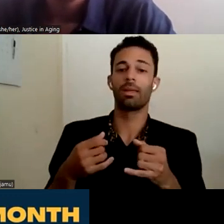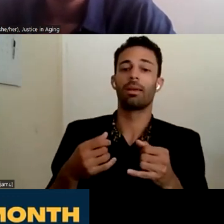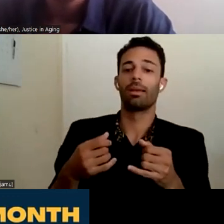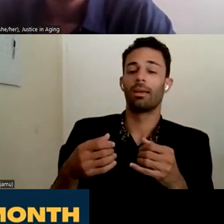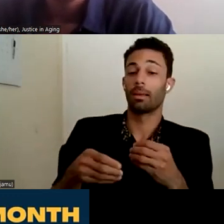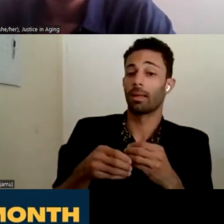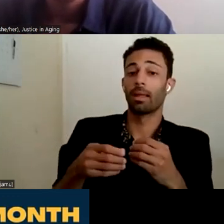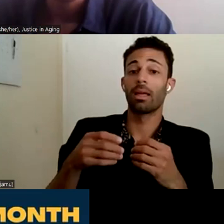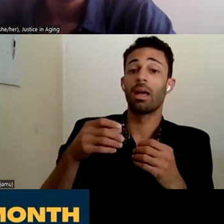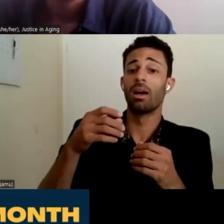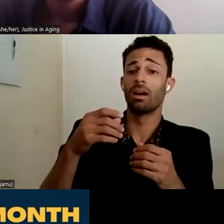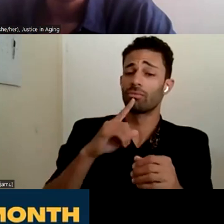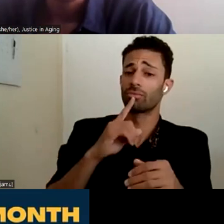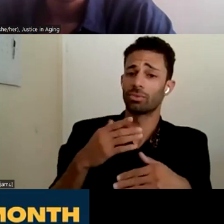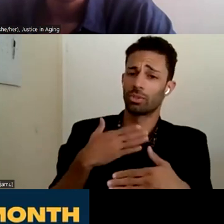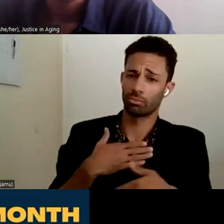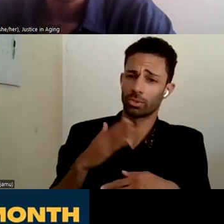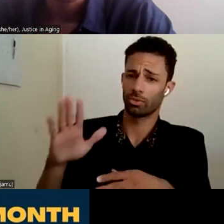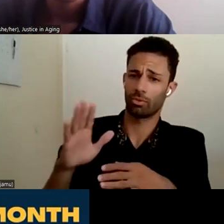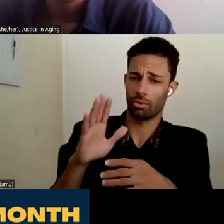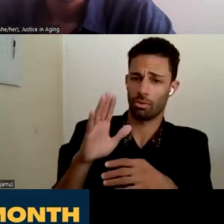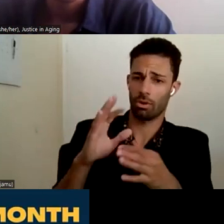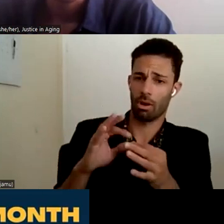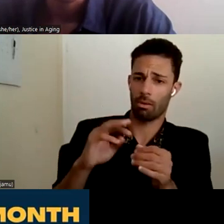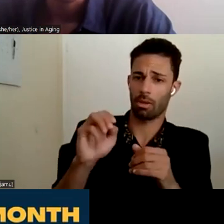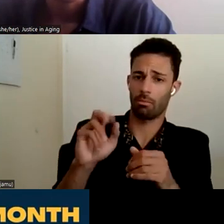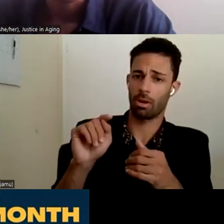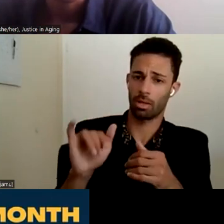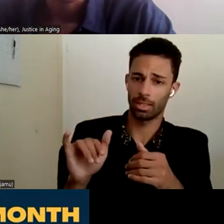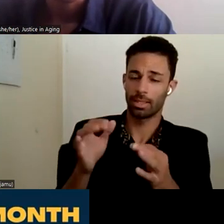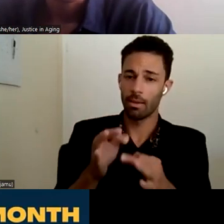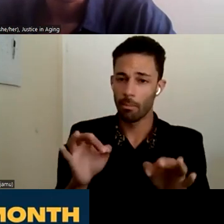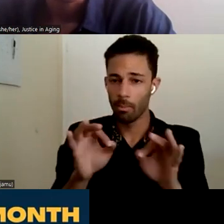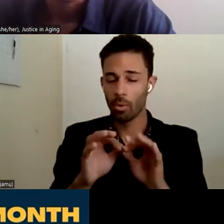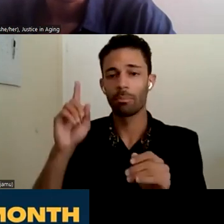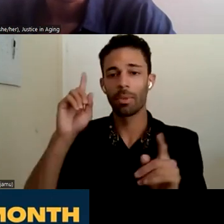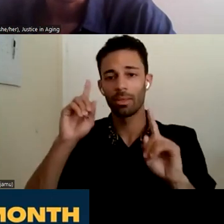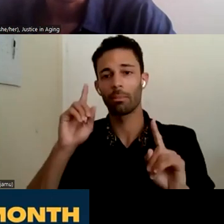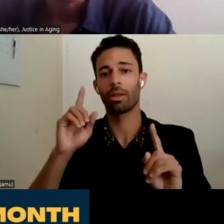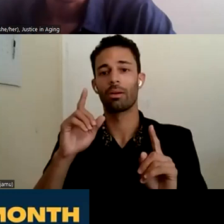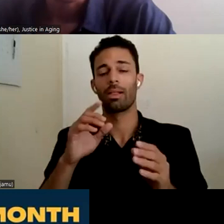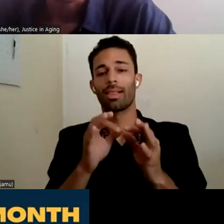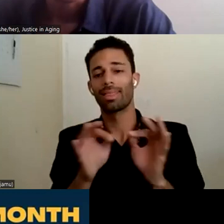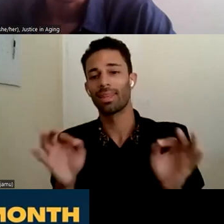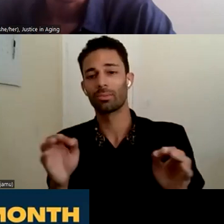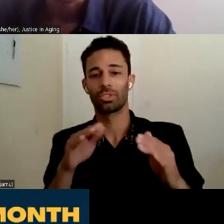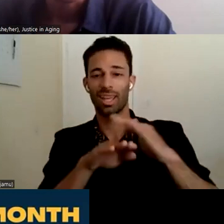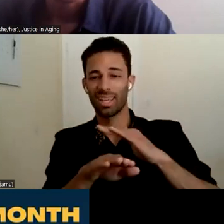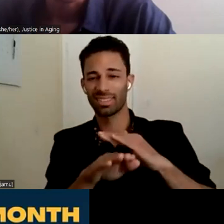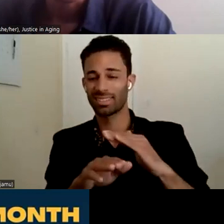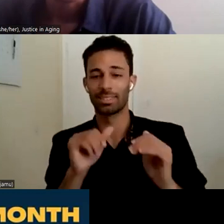I really appreciated Marty, your comment about the importance of thinking about language access, not just in terms of what language